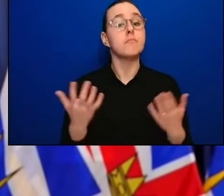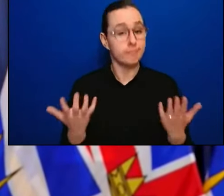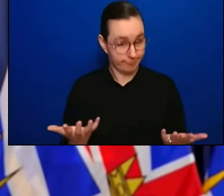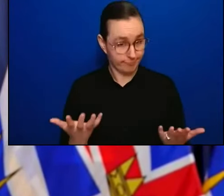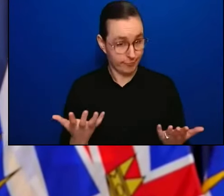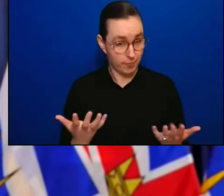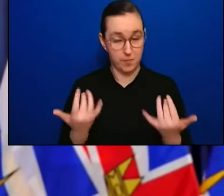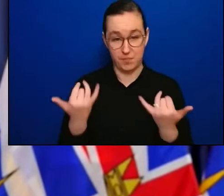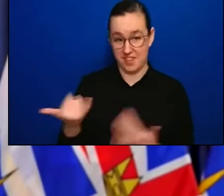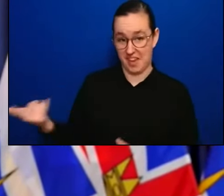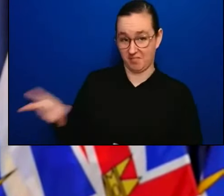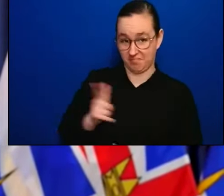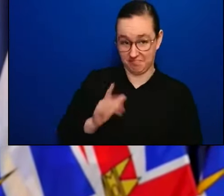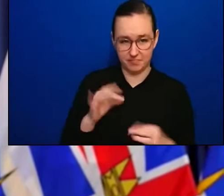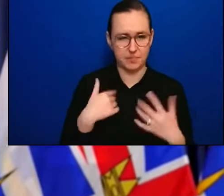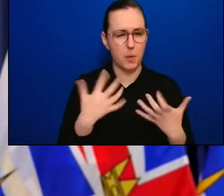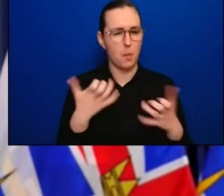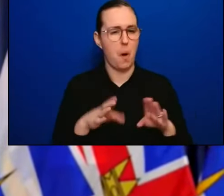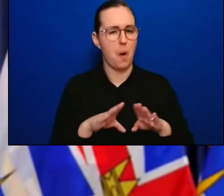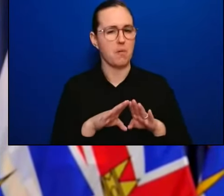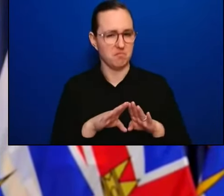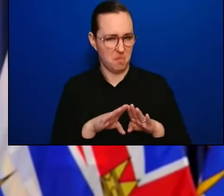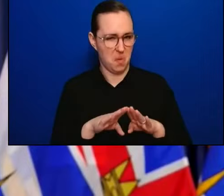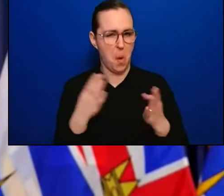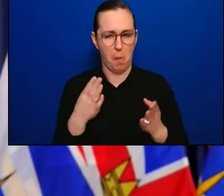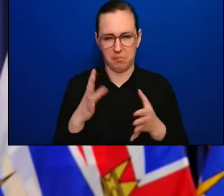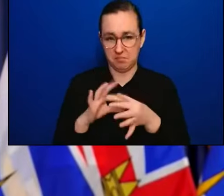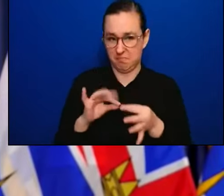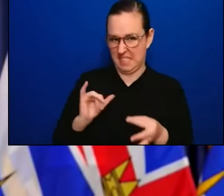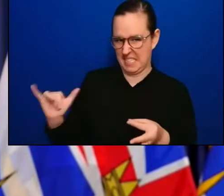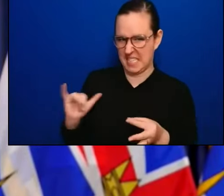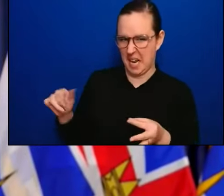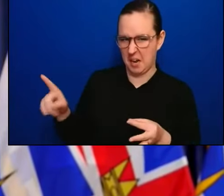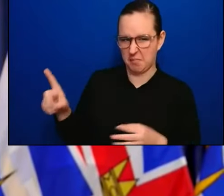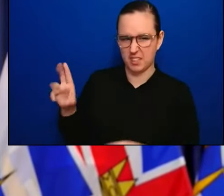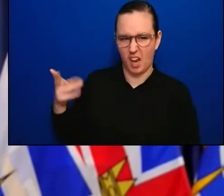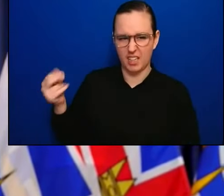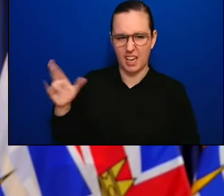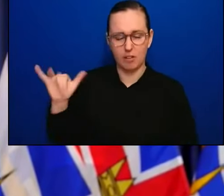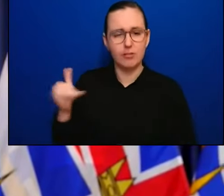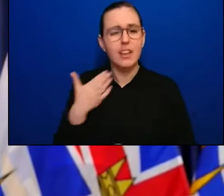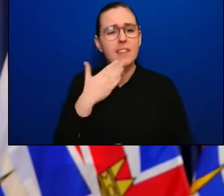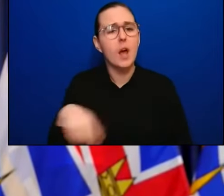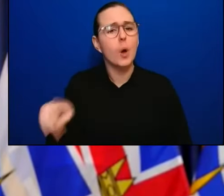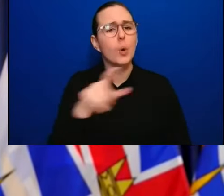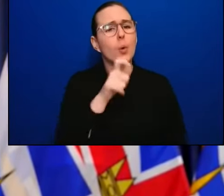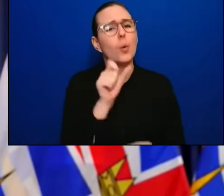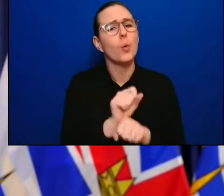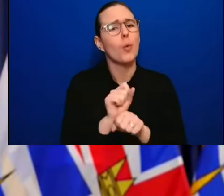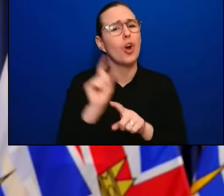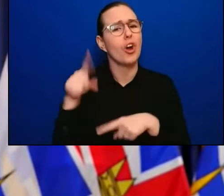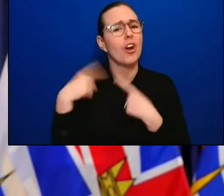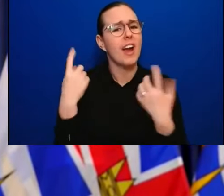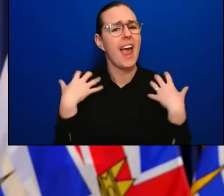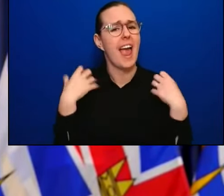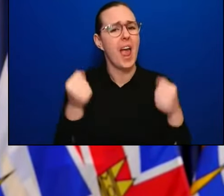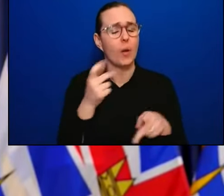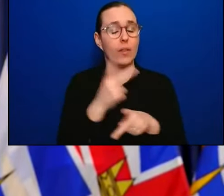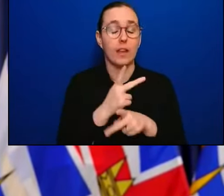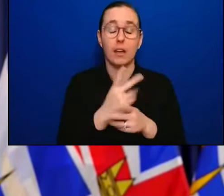joining Dr. Henry in thanking all the healthcare workers across BC for their extraordinary work during this pandemic.